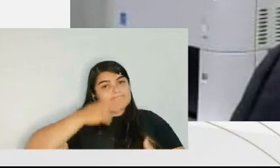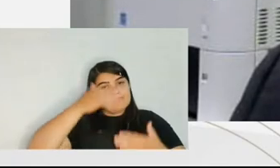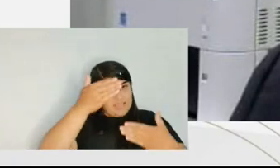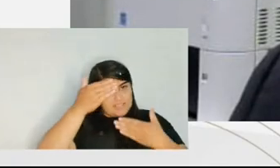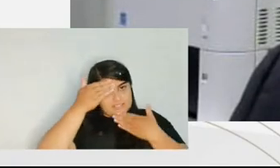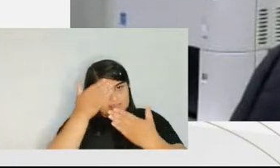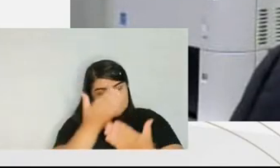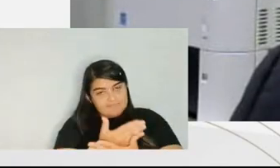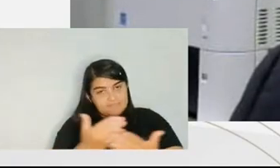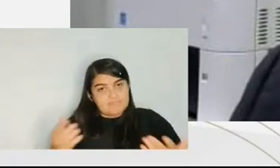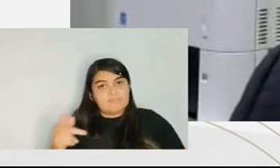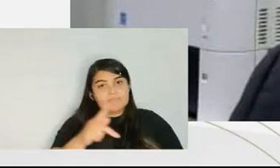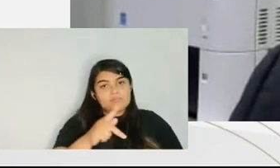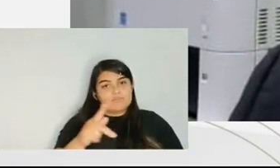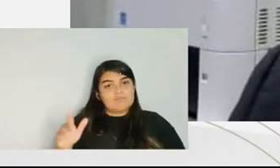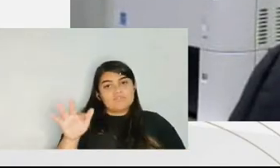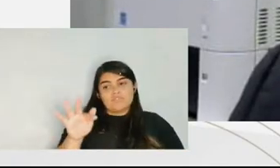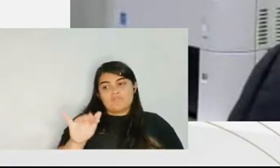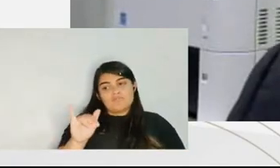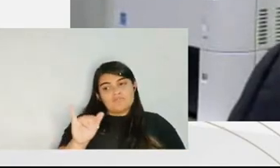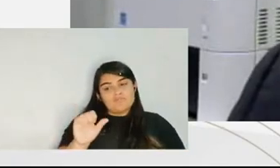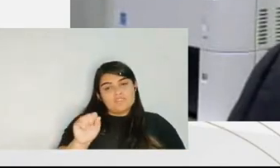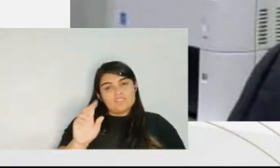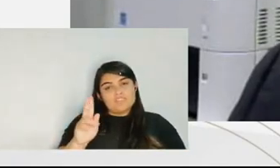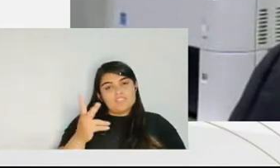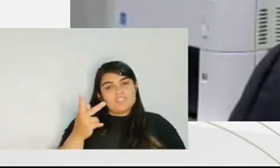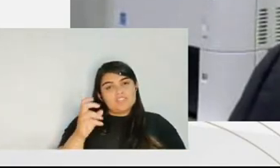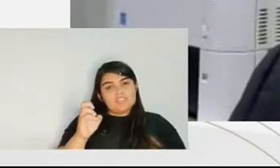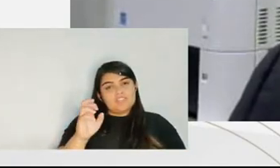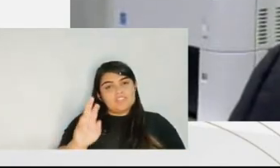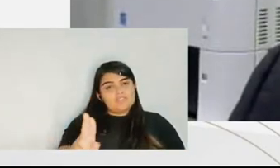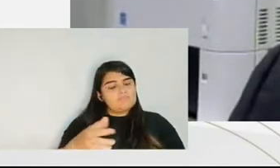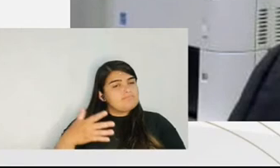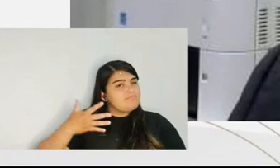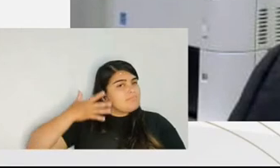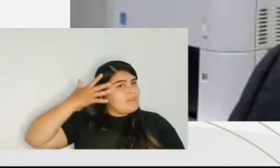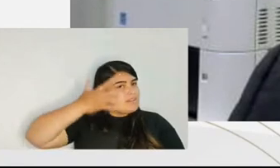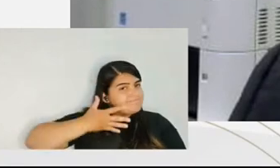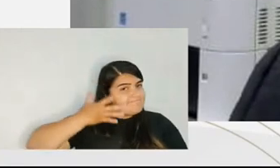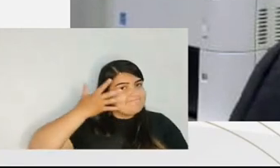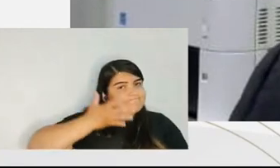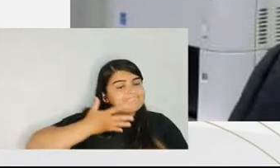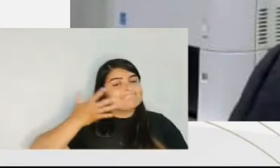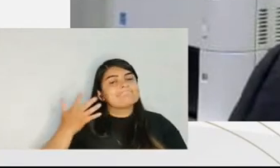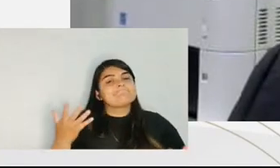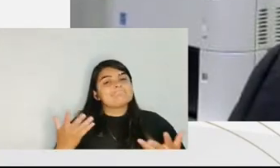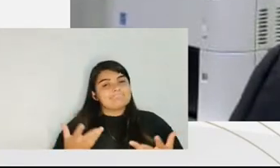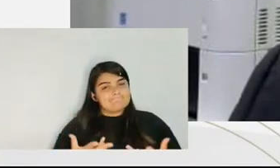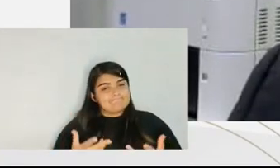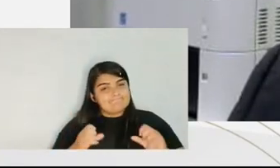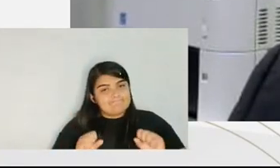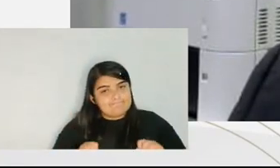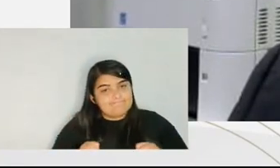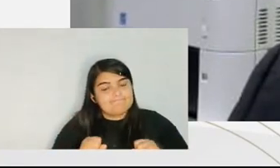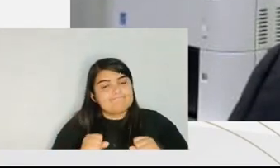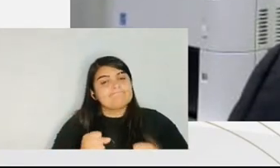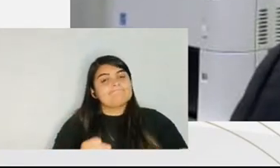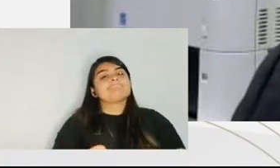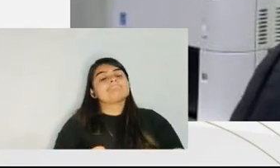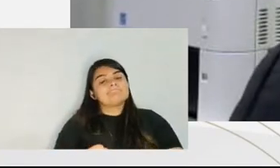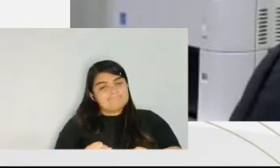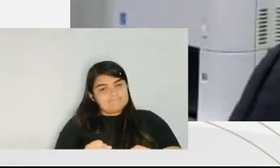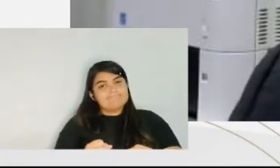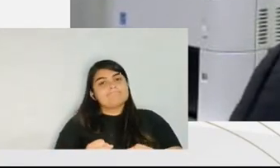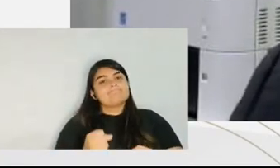Magistrature can only thank you. We need to thank Professor Fischer for all